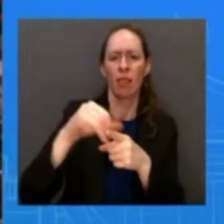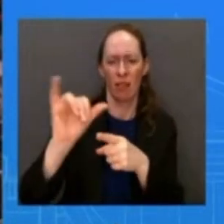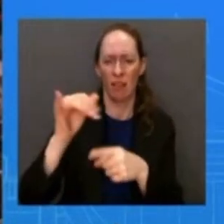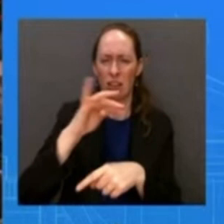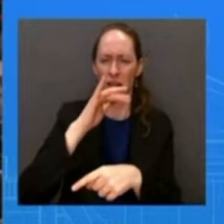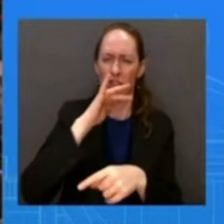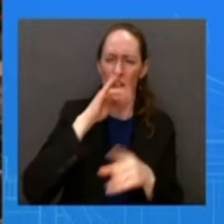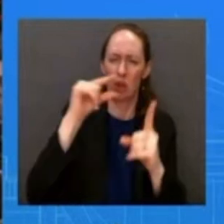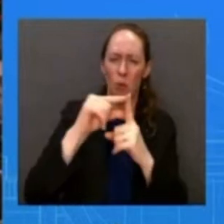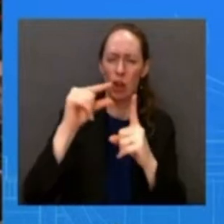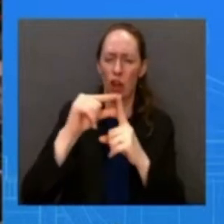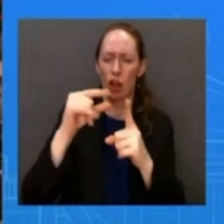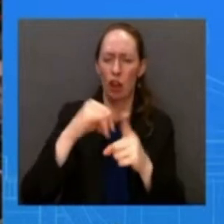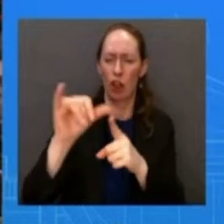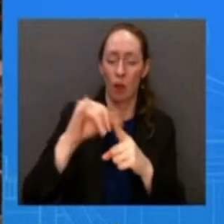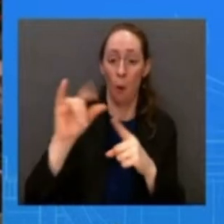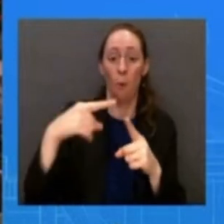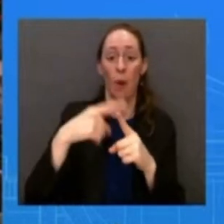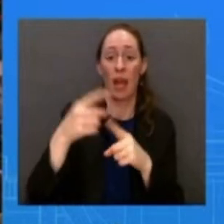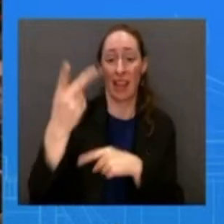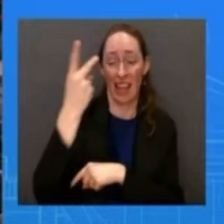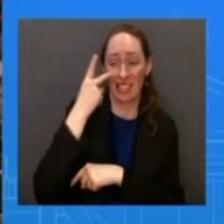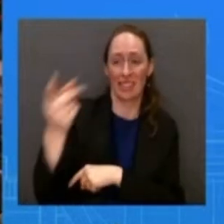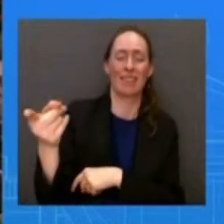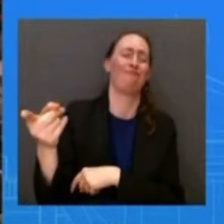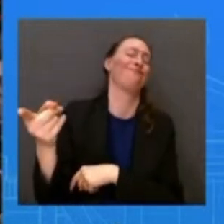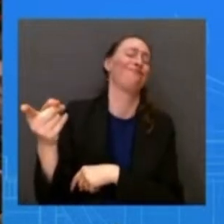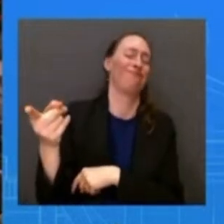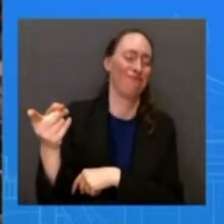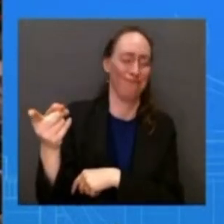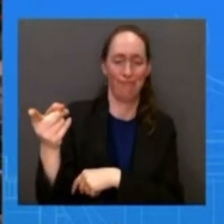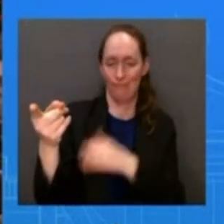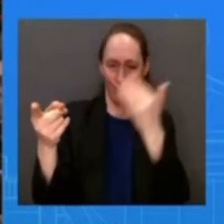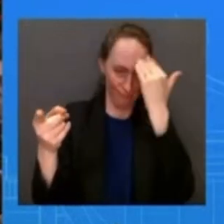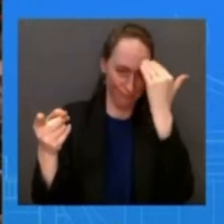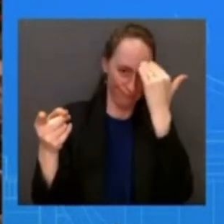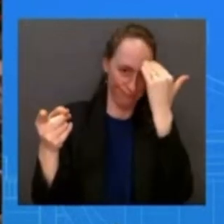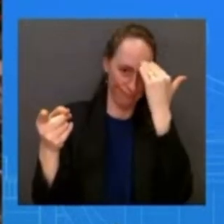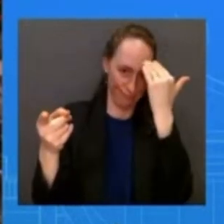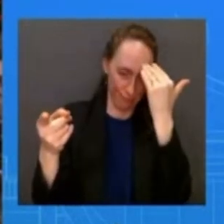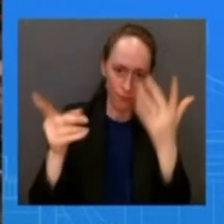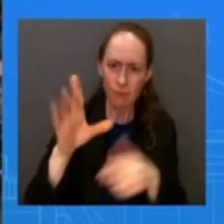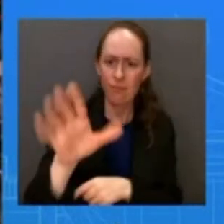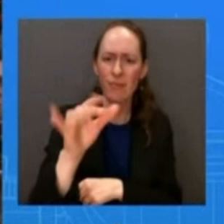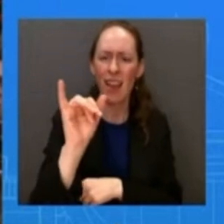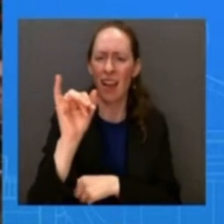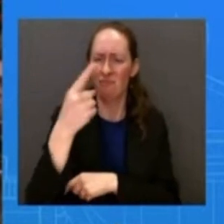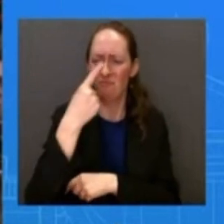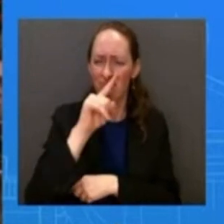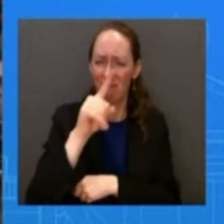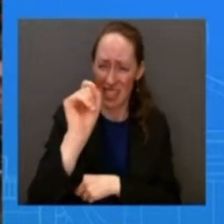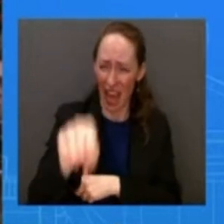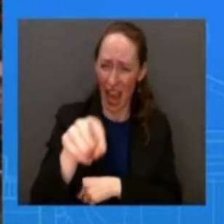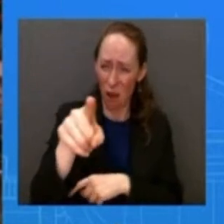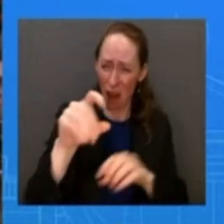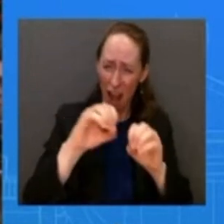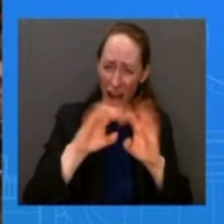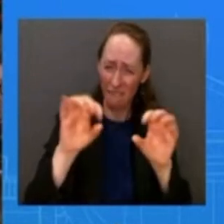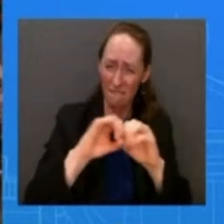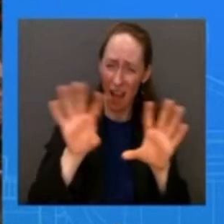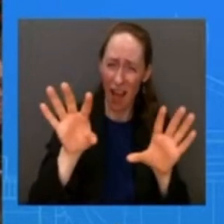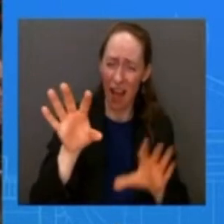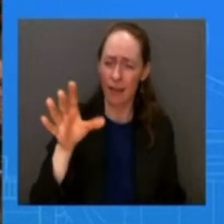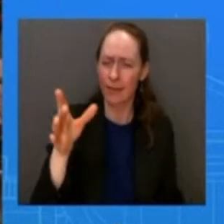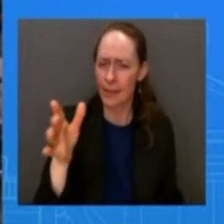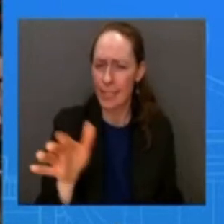way of trying to clarify this for the american people i wonder if we couldn't begin with a threshold question to wit is president biden